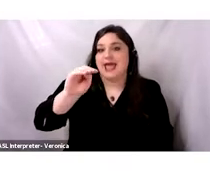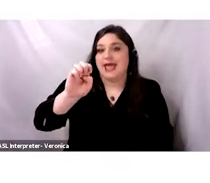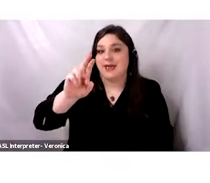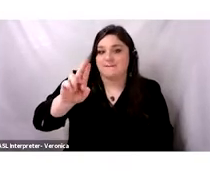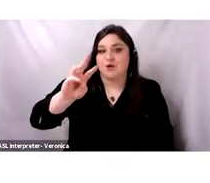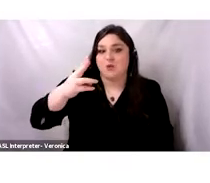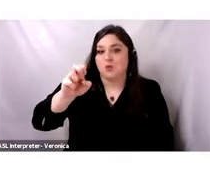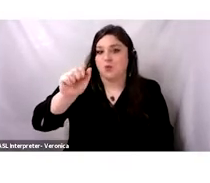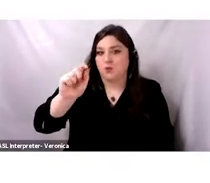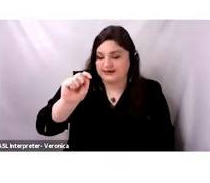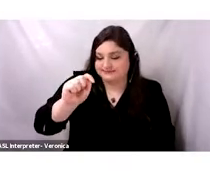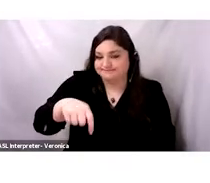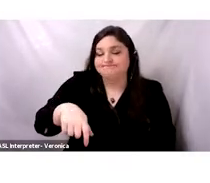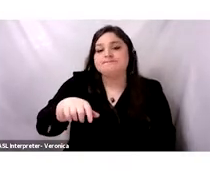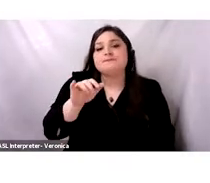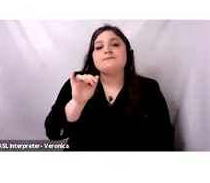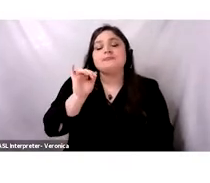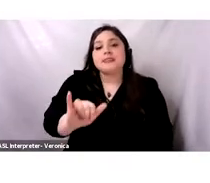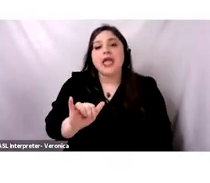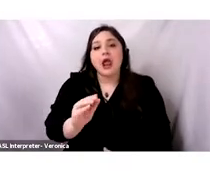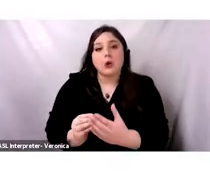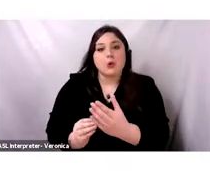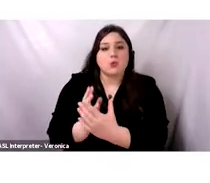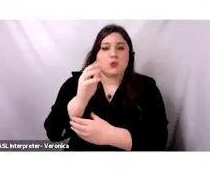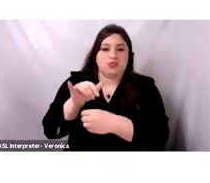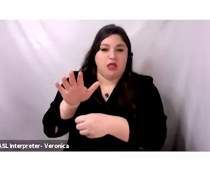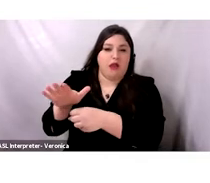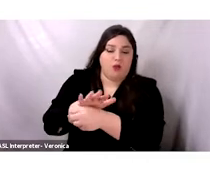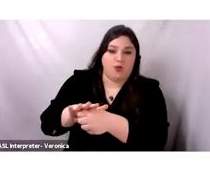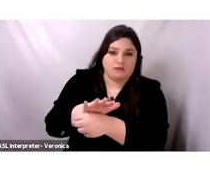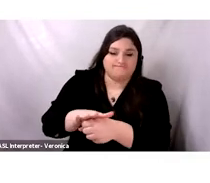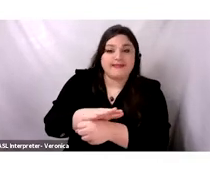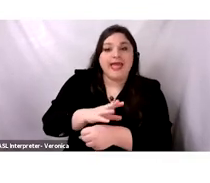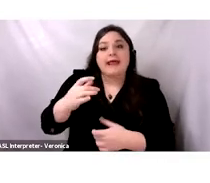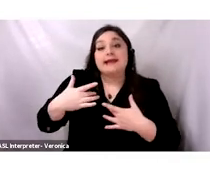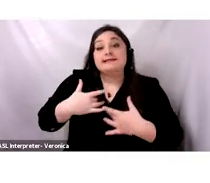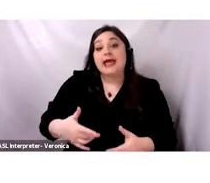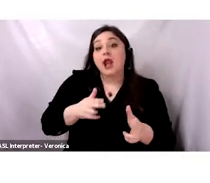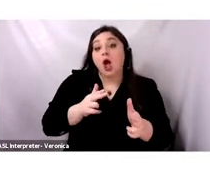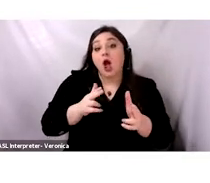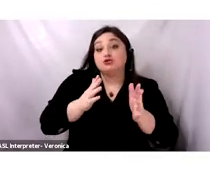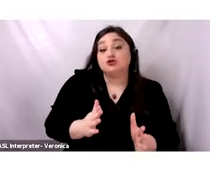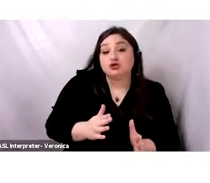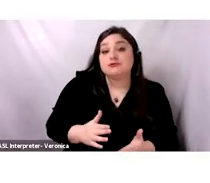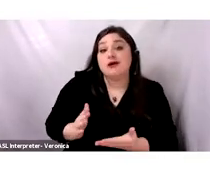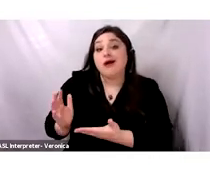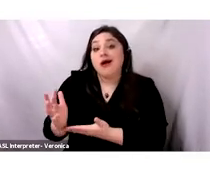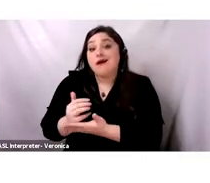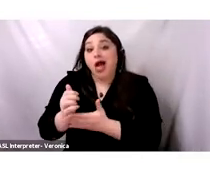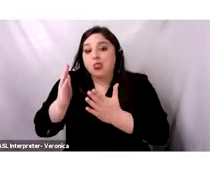in the area, and it was collected by hunters and gatherers in the Swanna